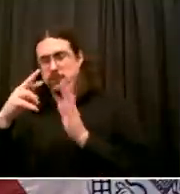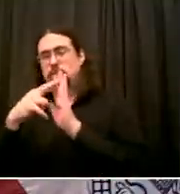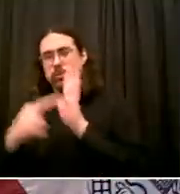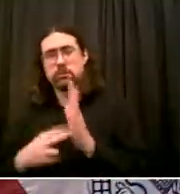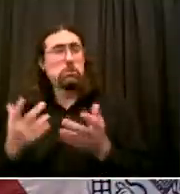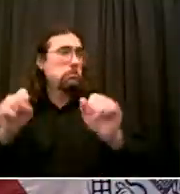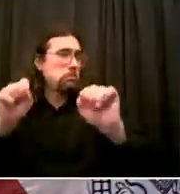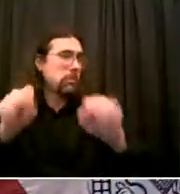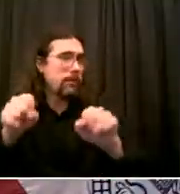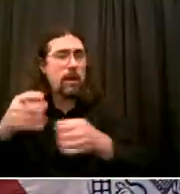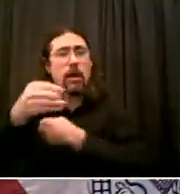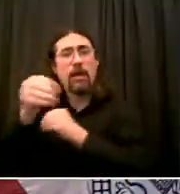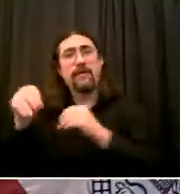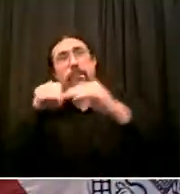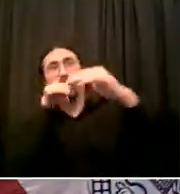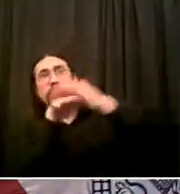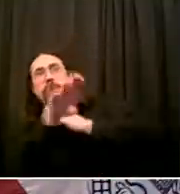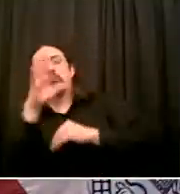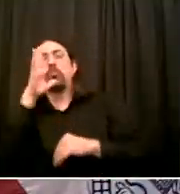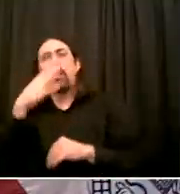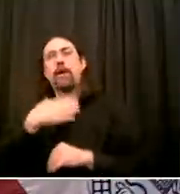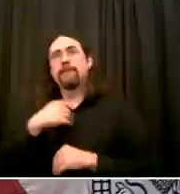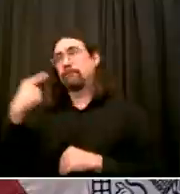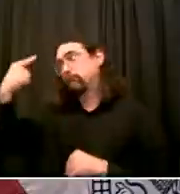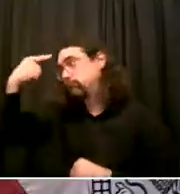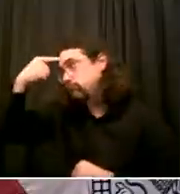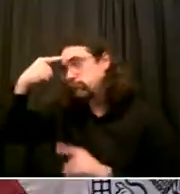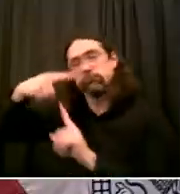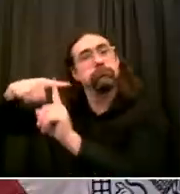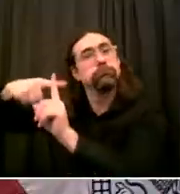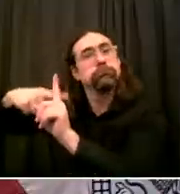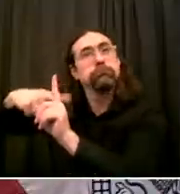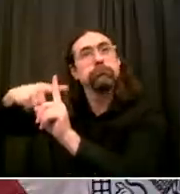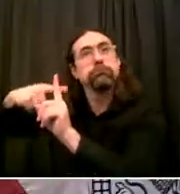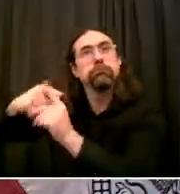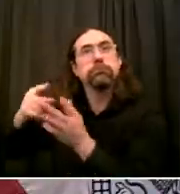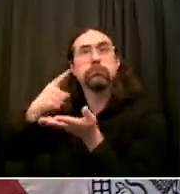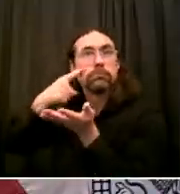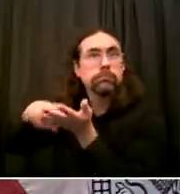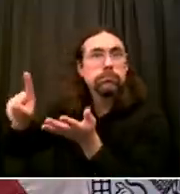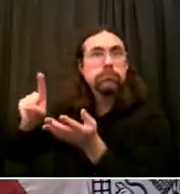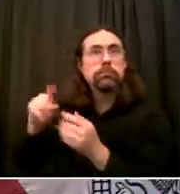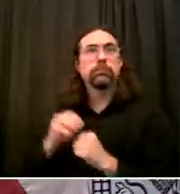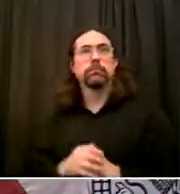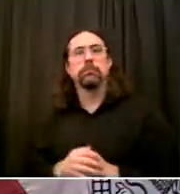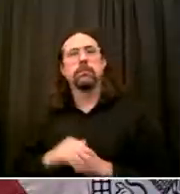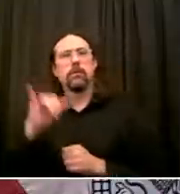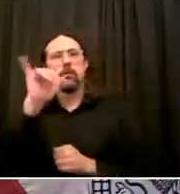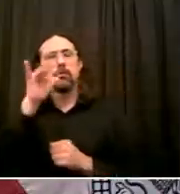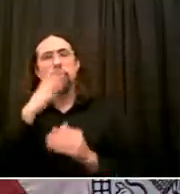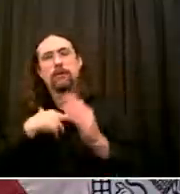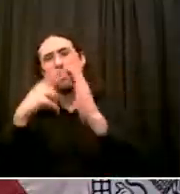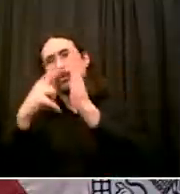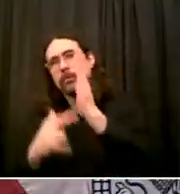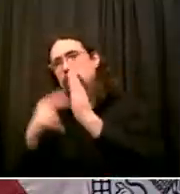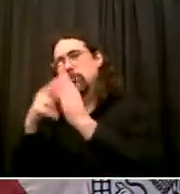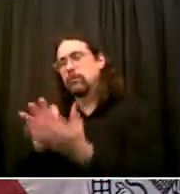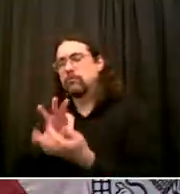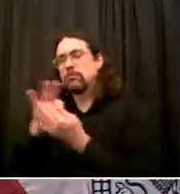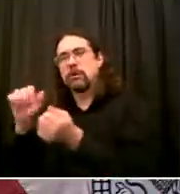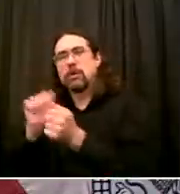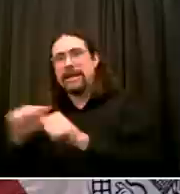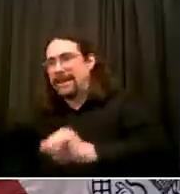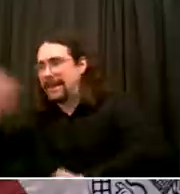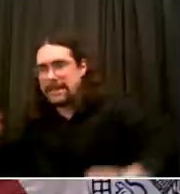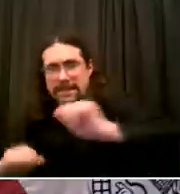all that is being put together You will see more people coming back to work in phase two, those instructions are going to be